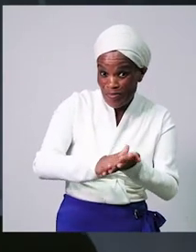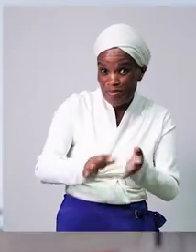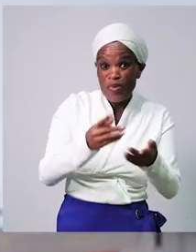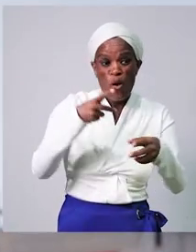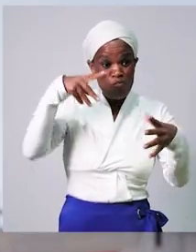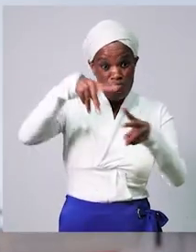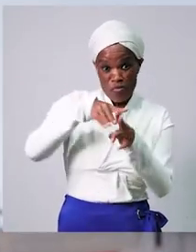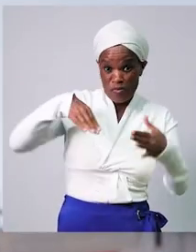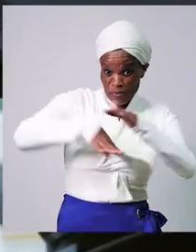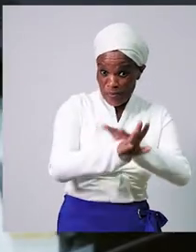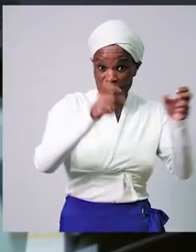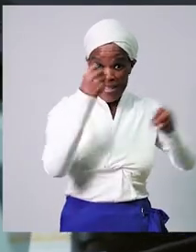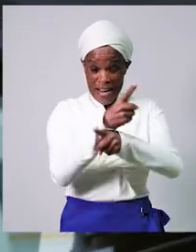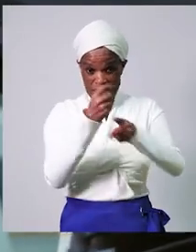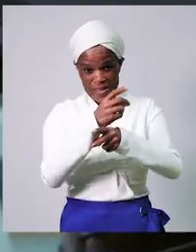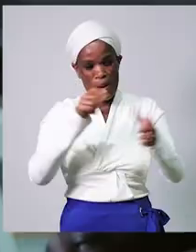so that's how I'm going to ride.